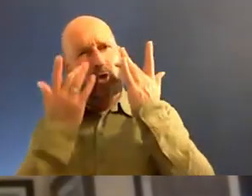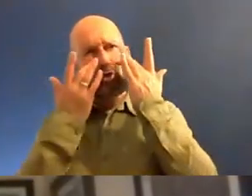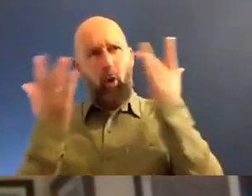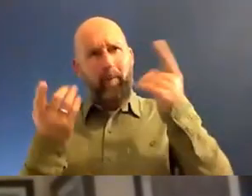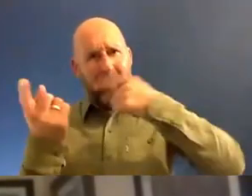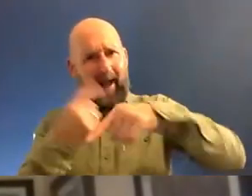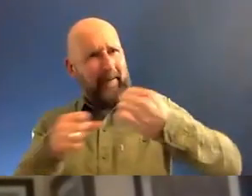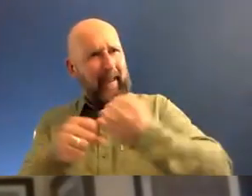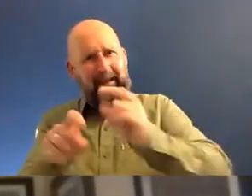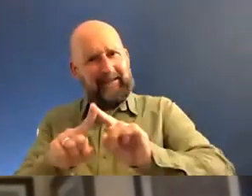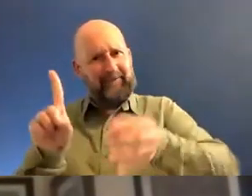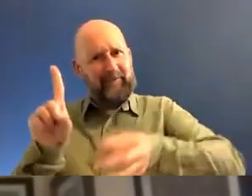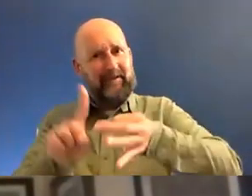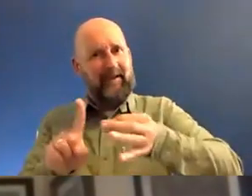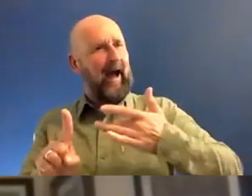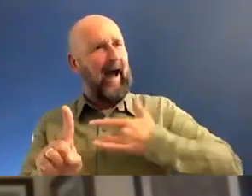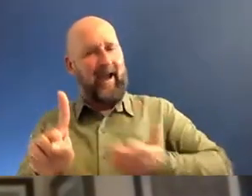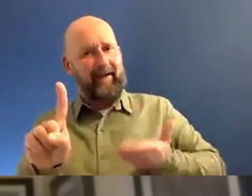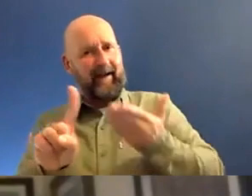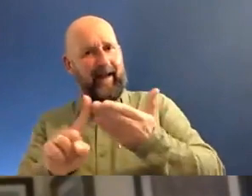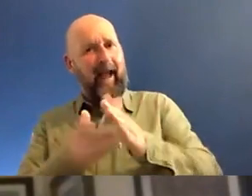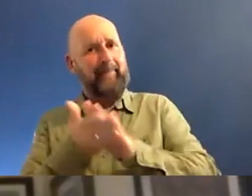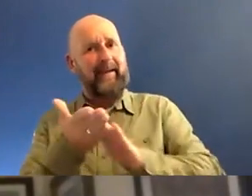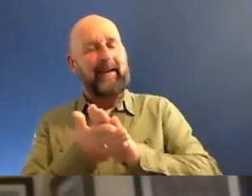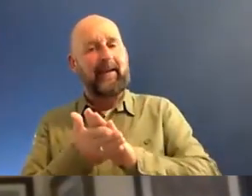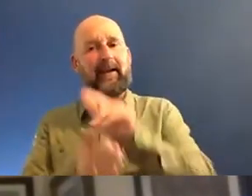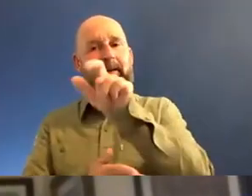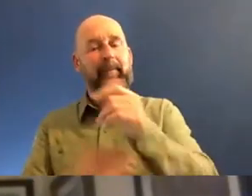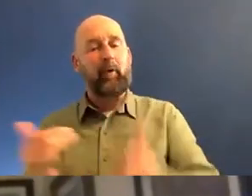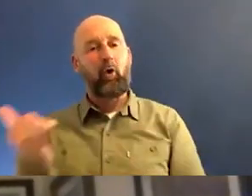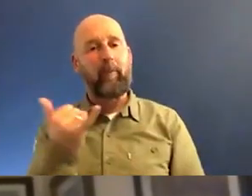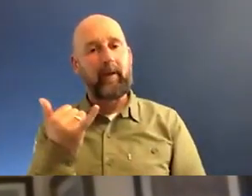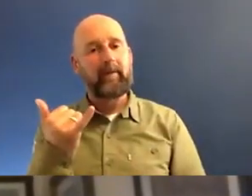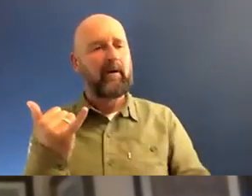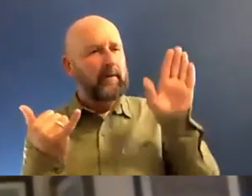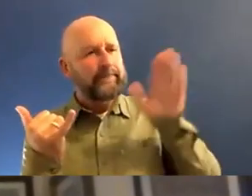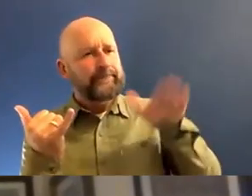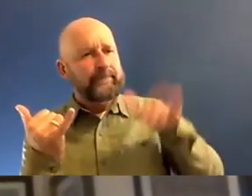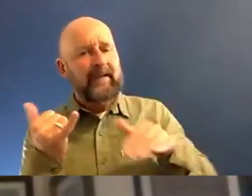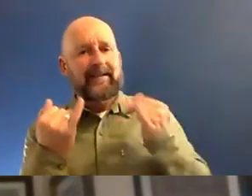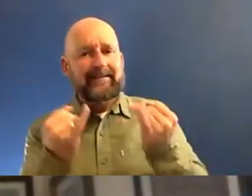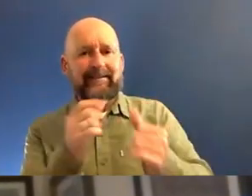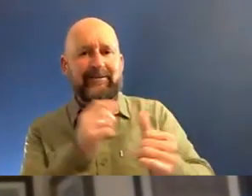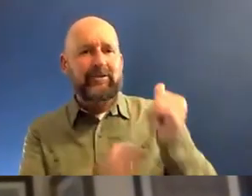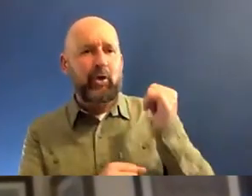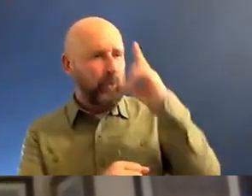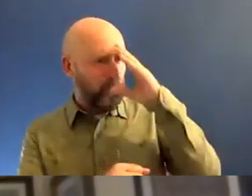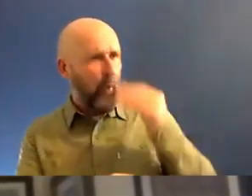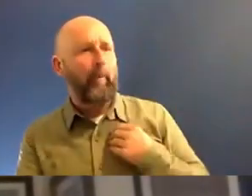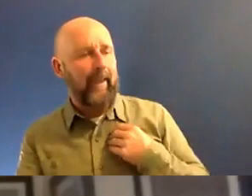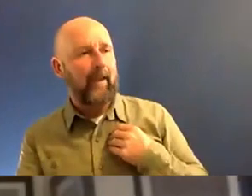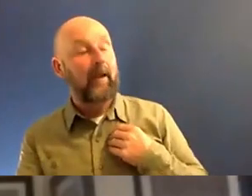me that, you know, my life has meaning. And suddenly people call me up and say, you know, six years ago, you told me to do that thing. Well,